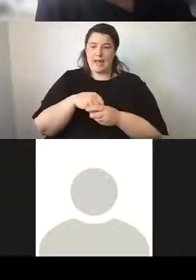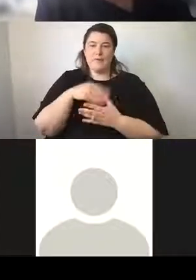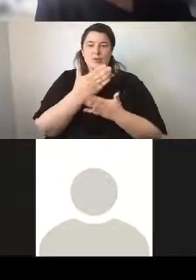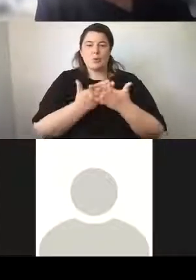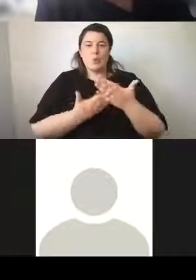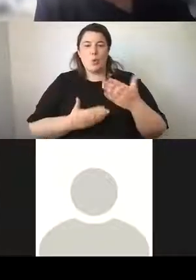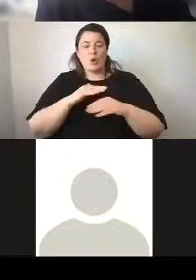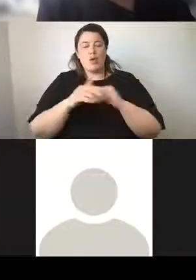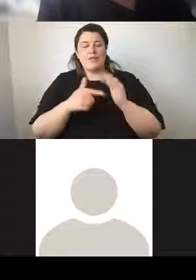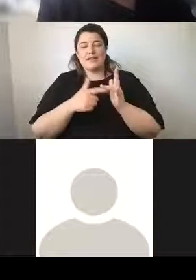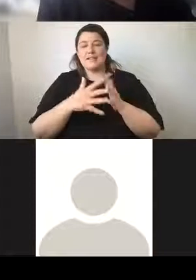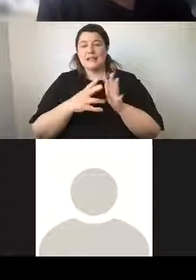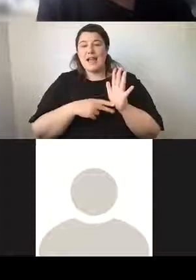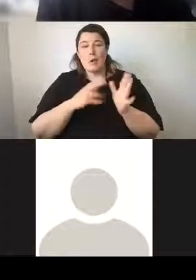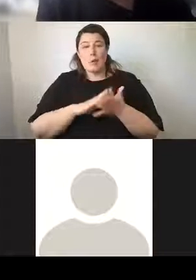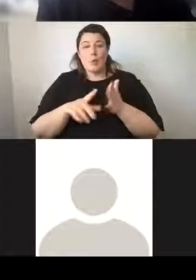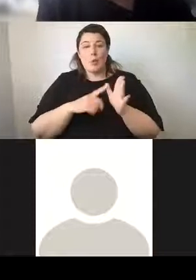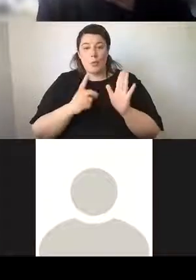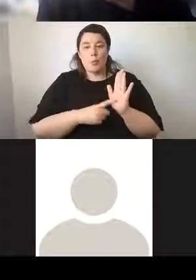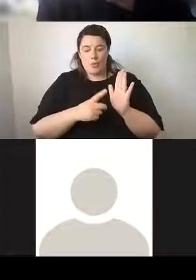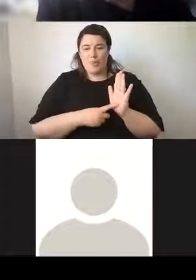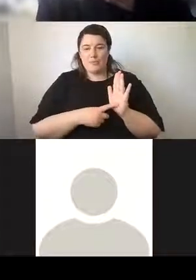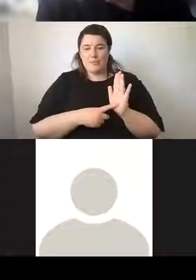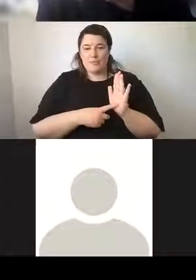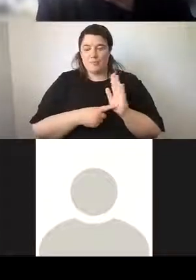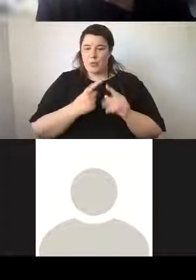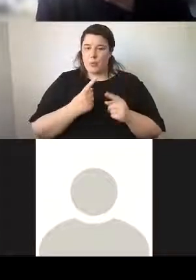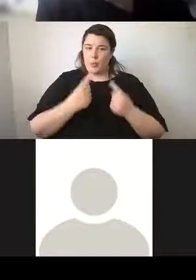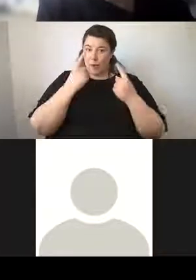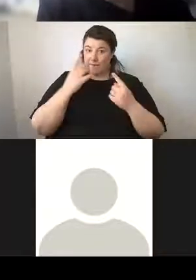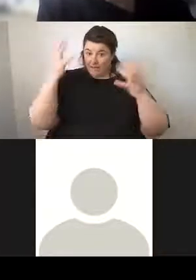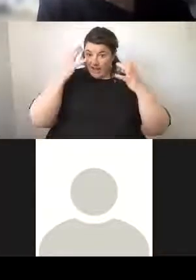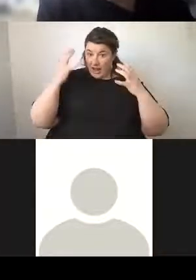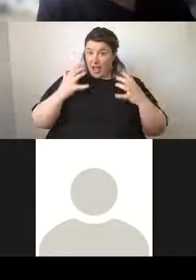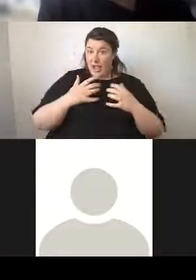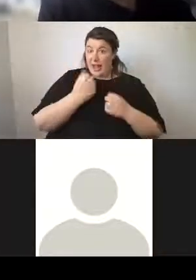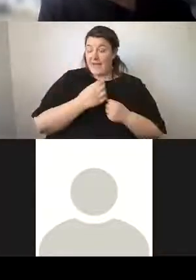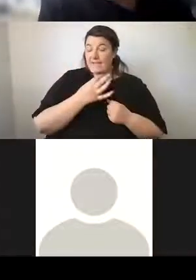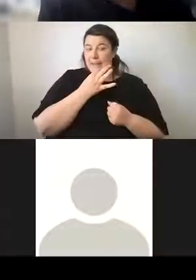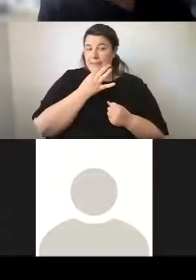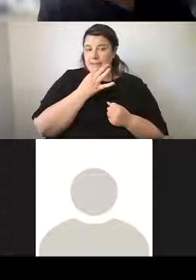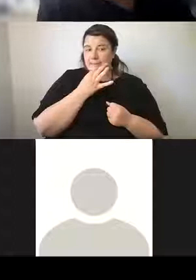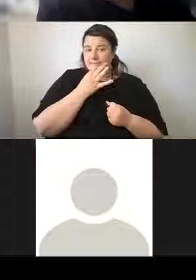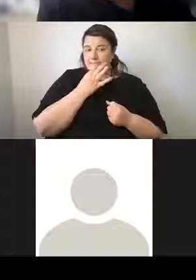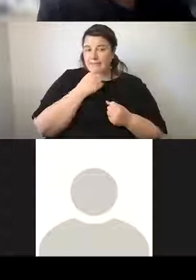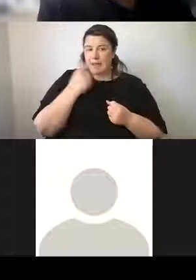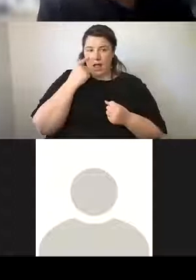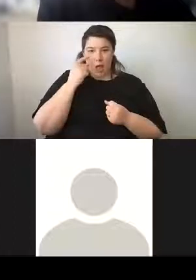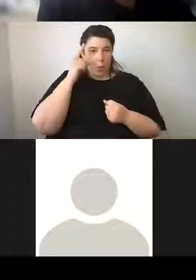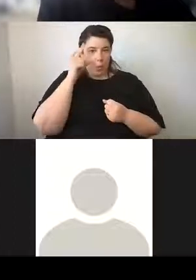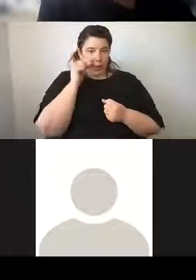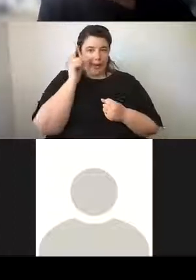town hall, which is that one of the lions has a slightly, we call it a winking eye.